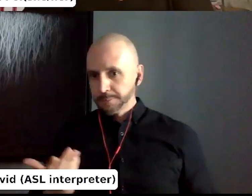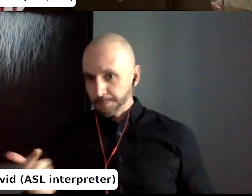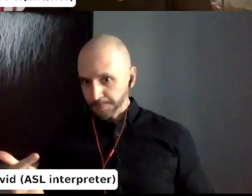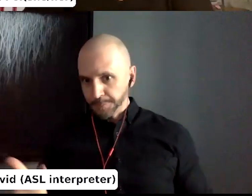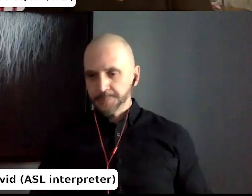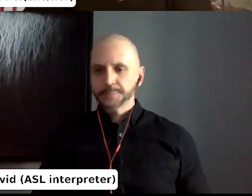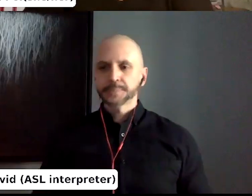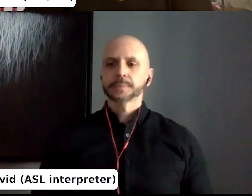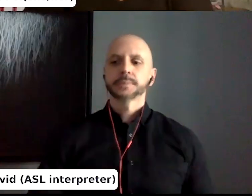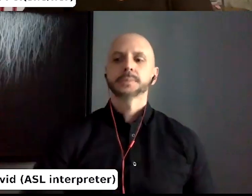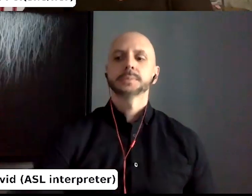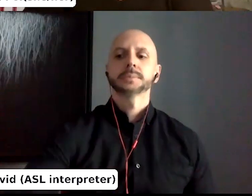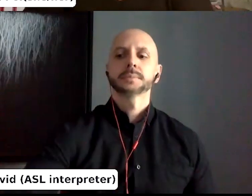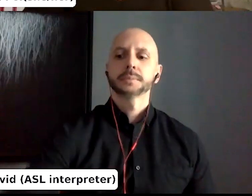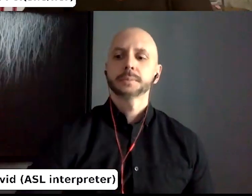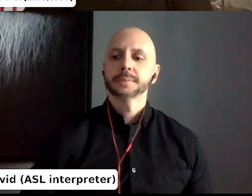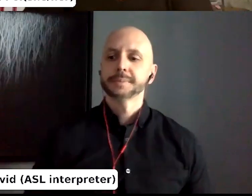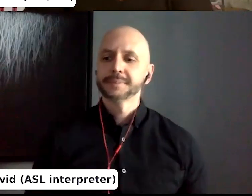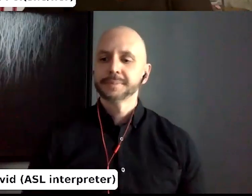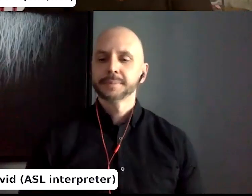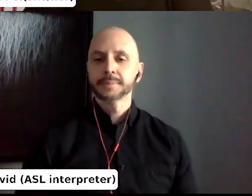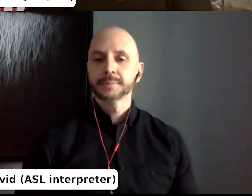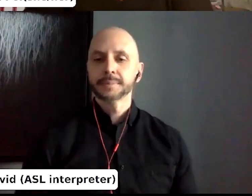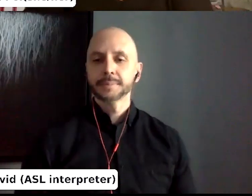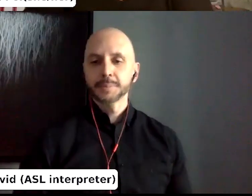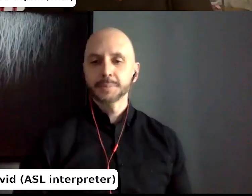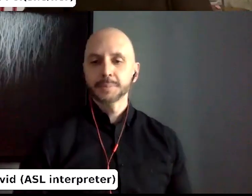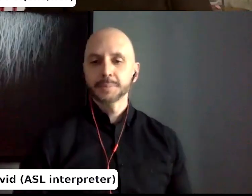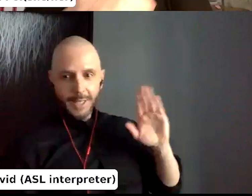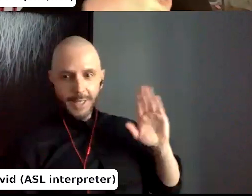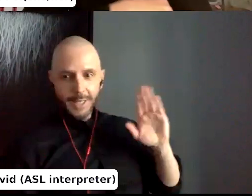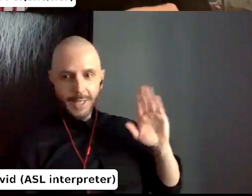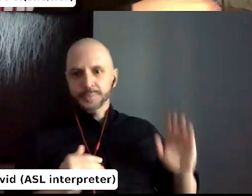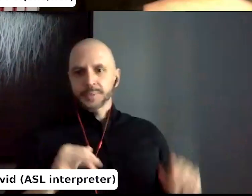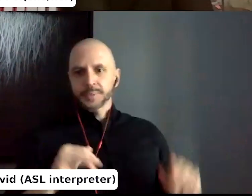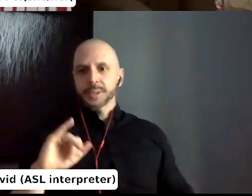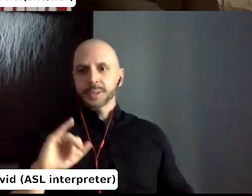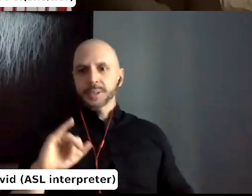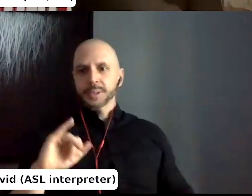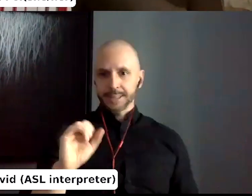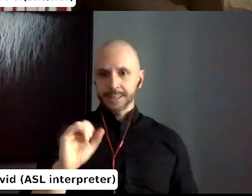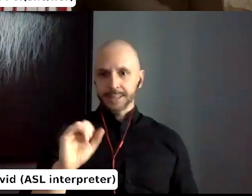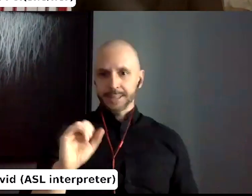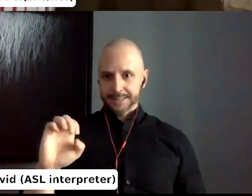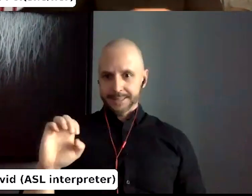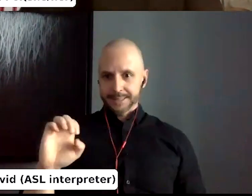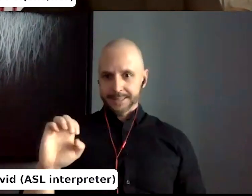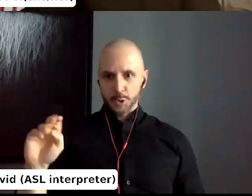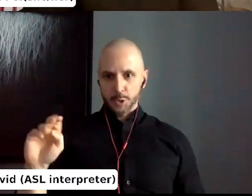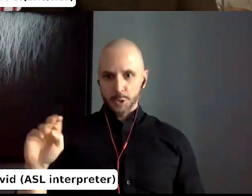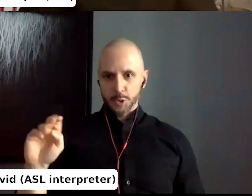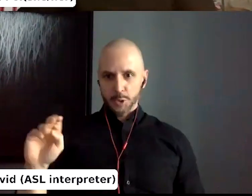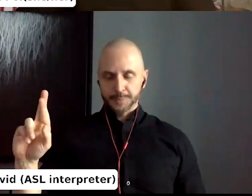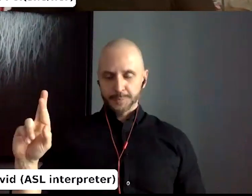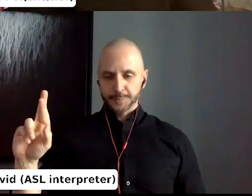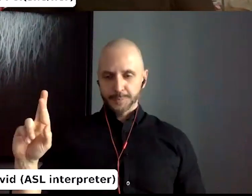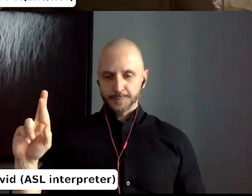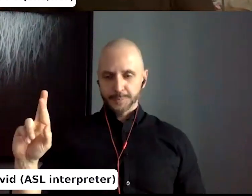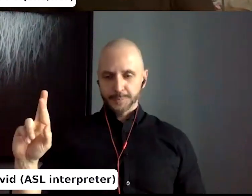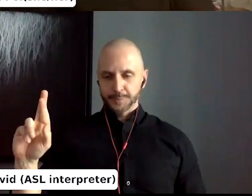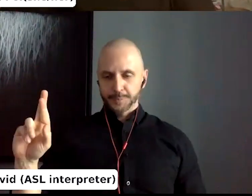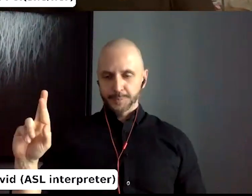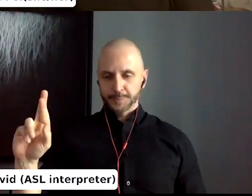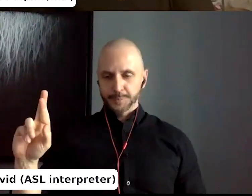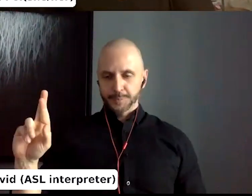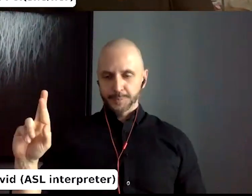Yeah. So, um, hi everyone. I'm Jesse Muller. Um, yeah, so it's funny you say that that is a kind